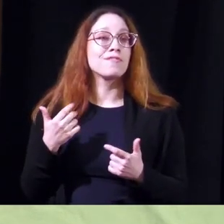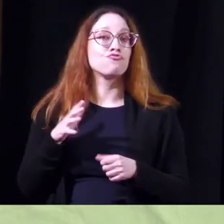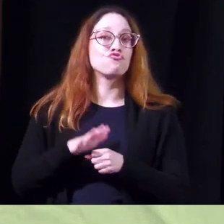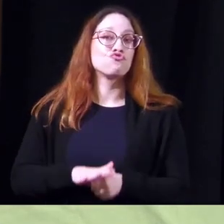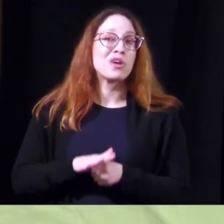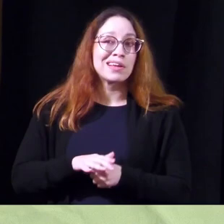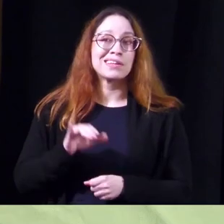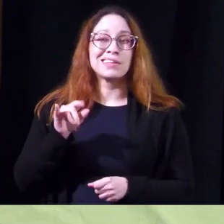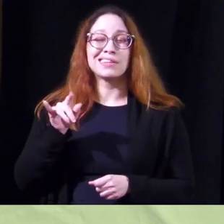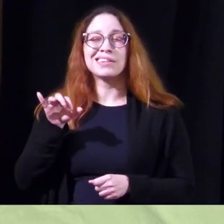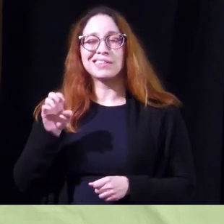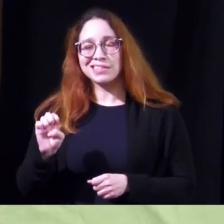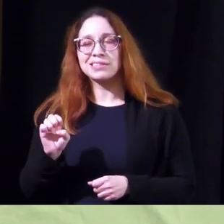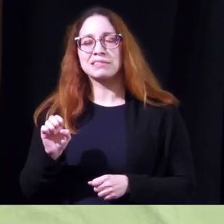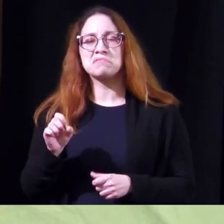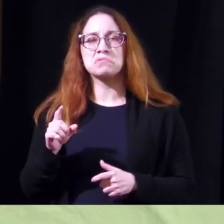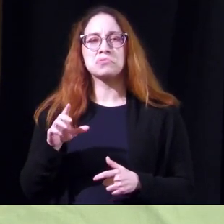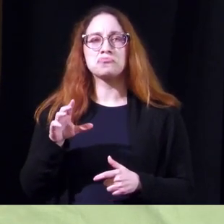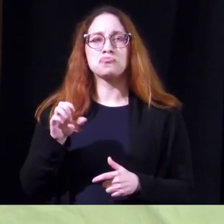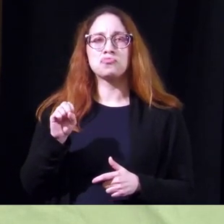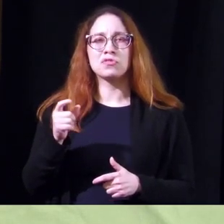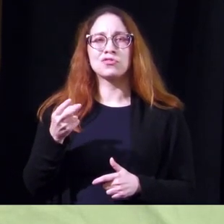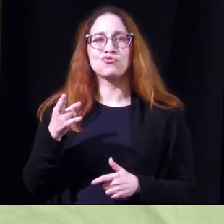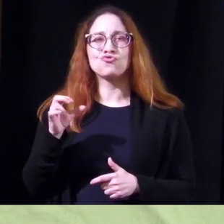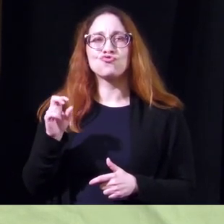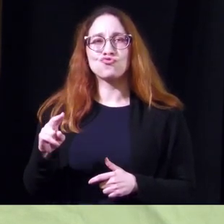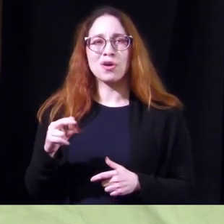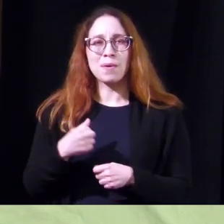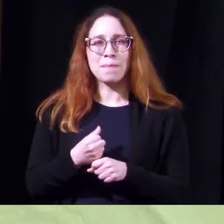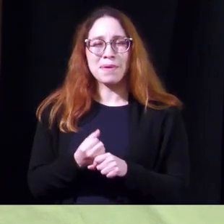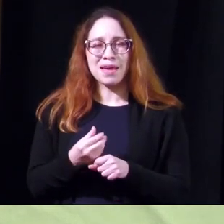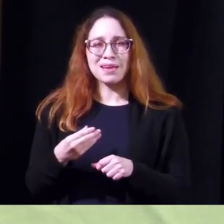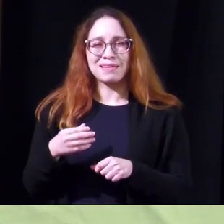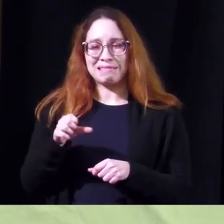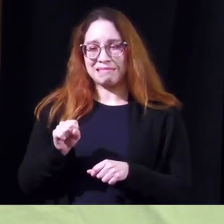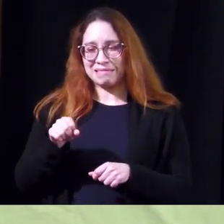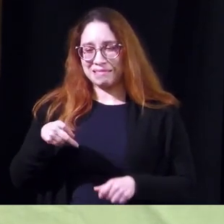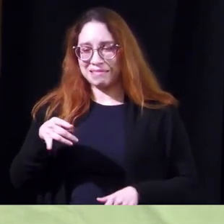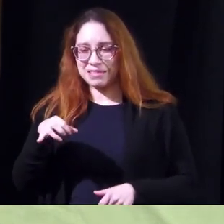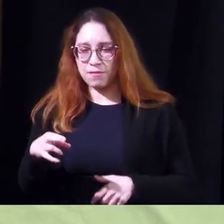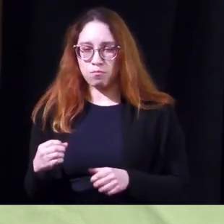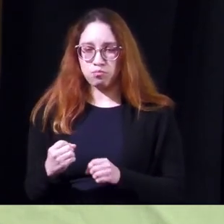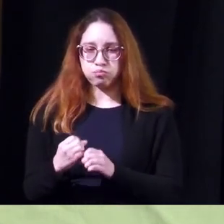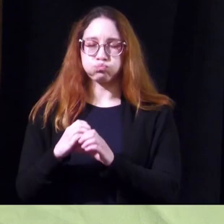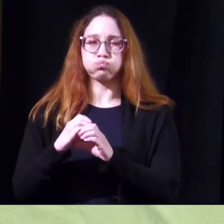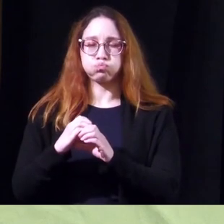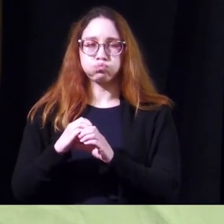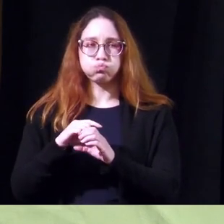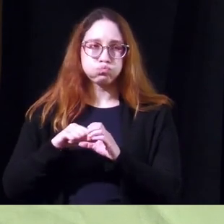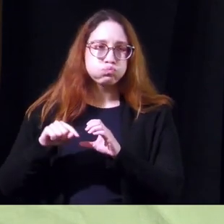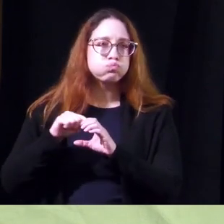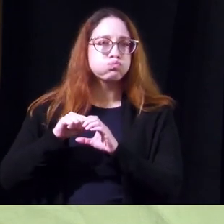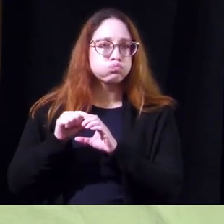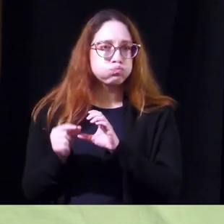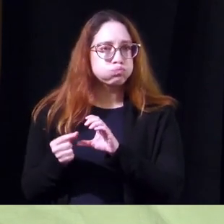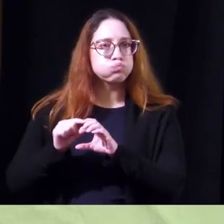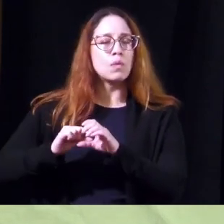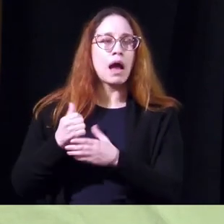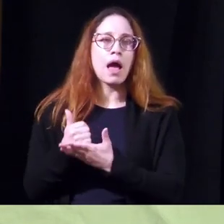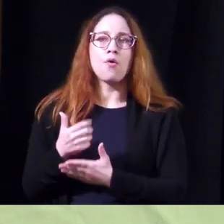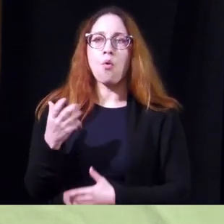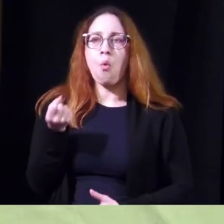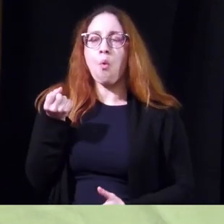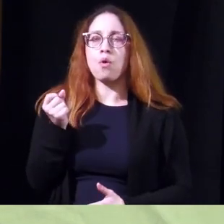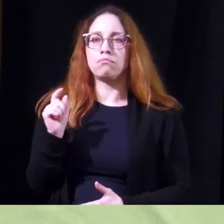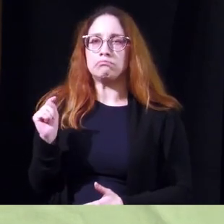the estrogen does make the the tissues around the urethra the sphincter thicker and fuller and it sometimes helps to